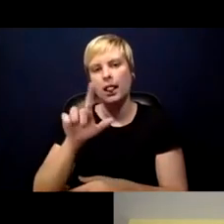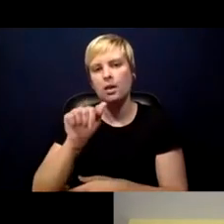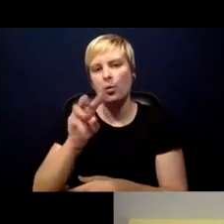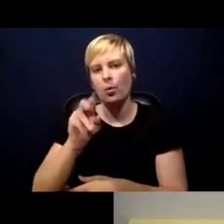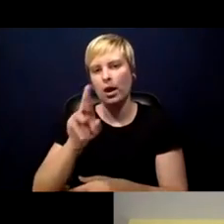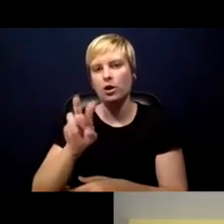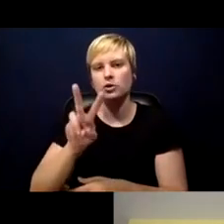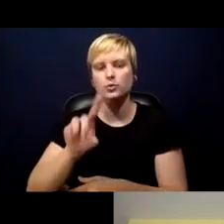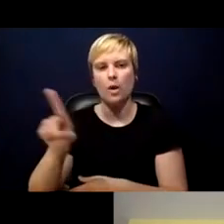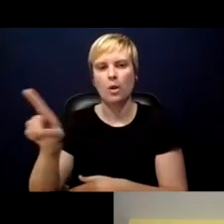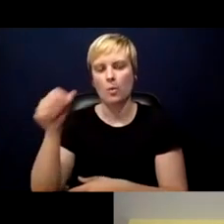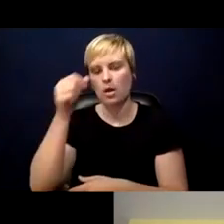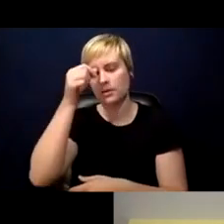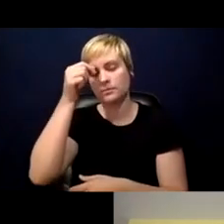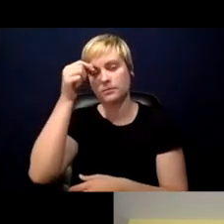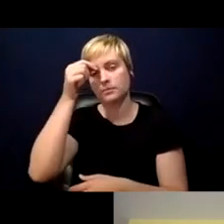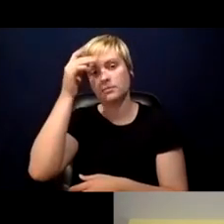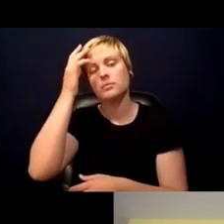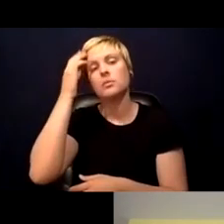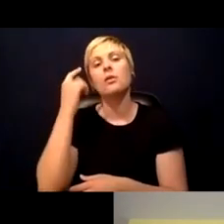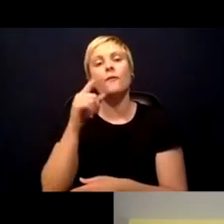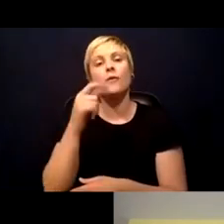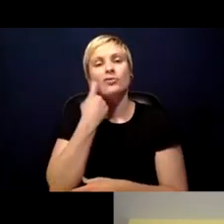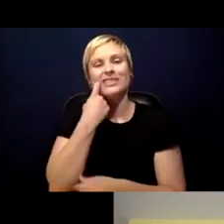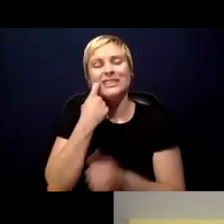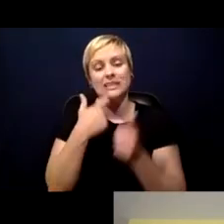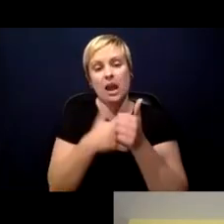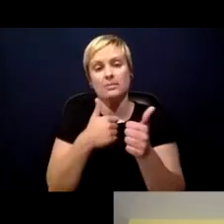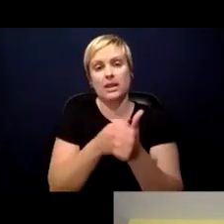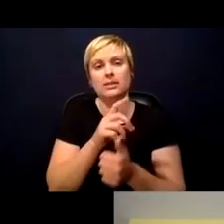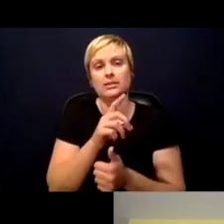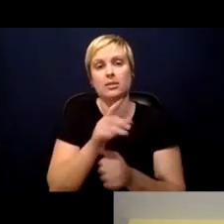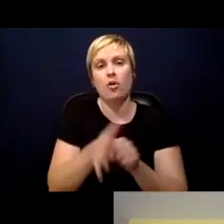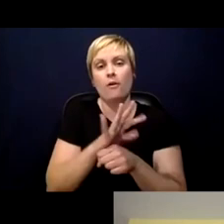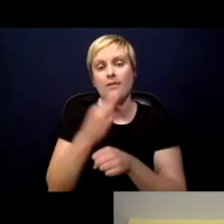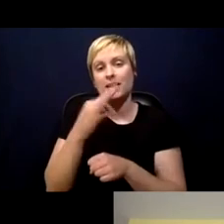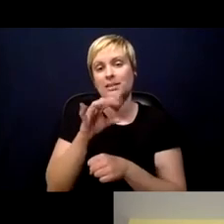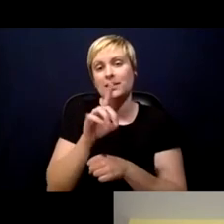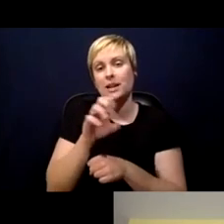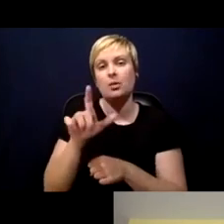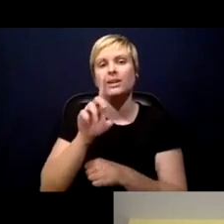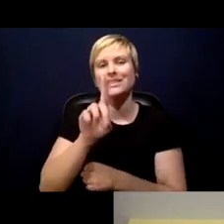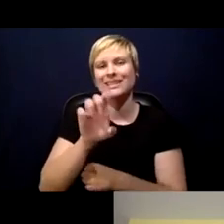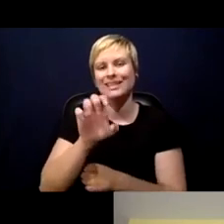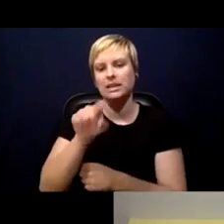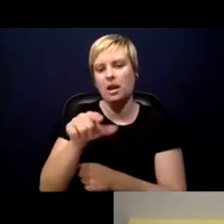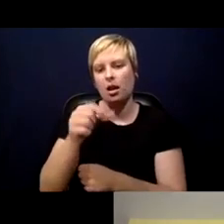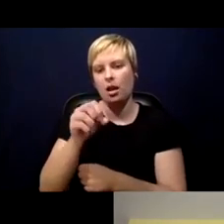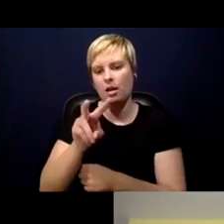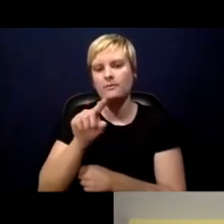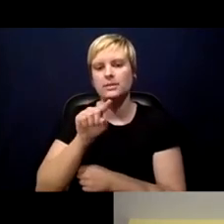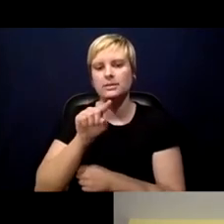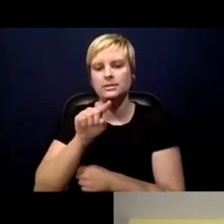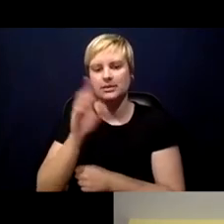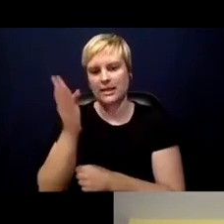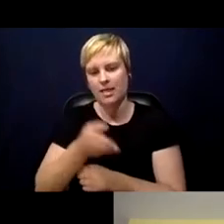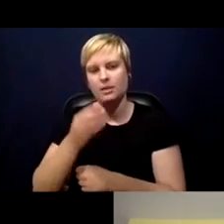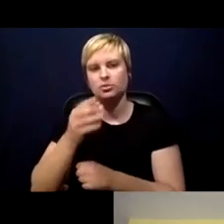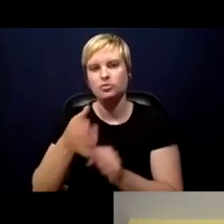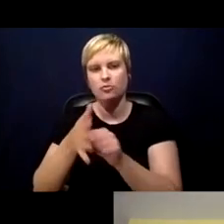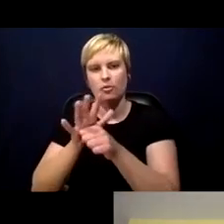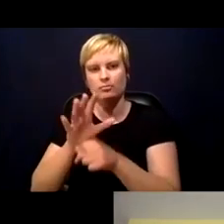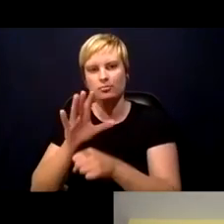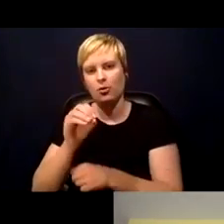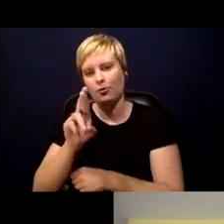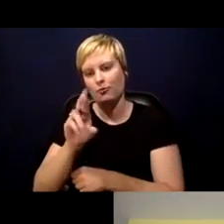latest updates on COVID-19 in Delaware, go to de.gov slash coronavirus for updated information on testing,